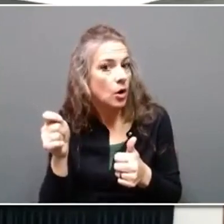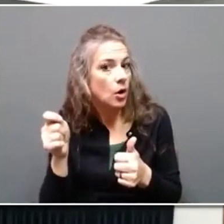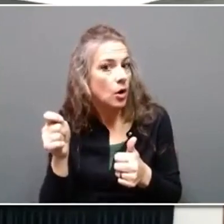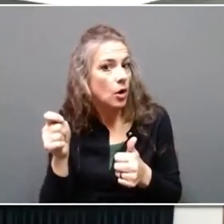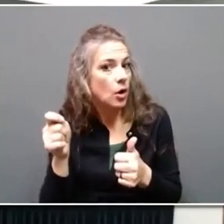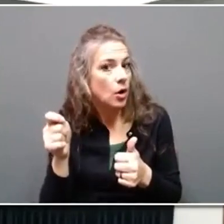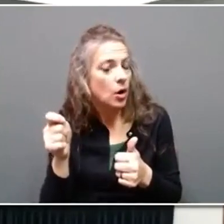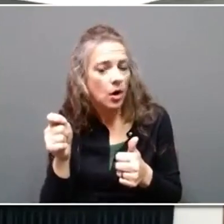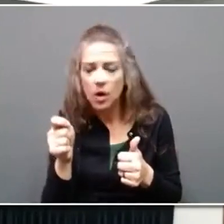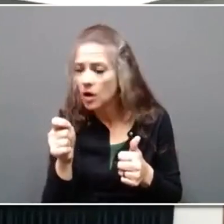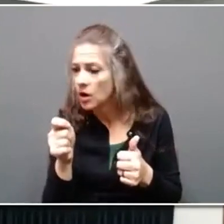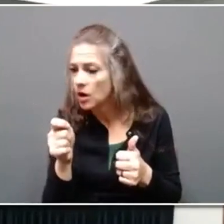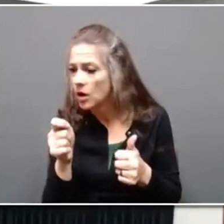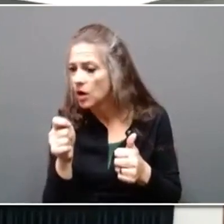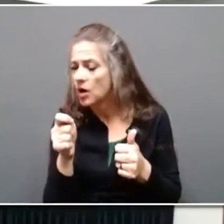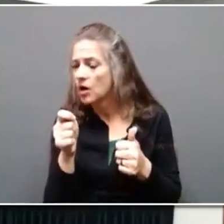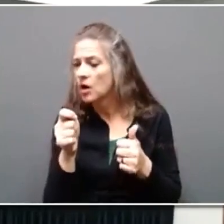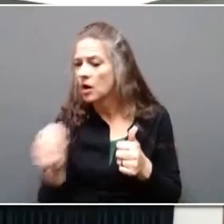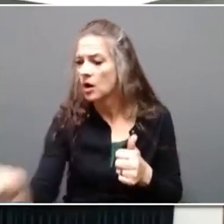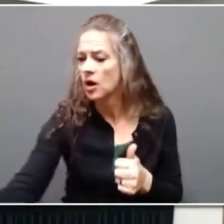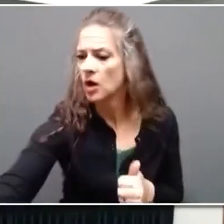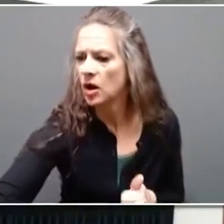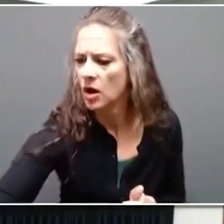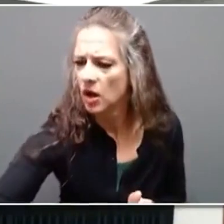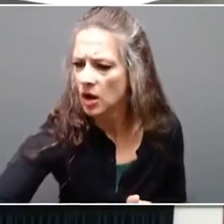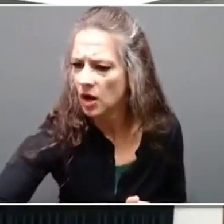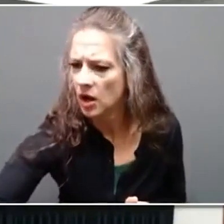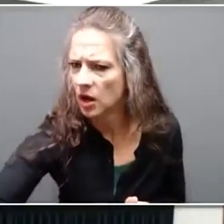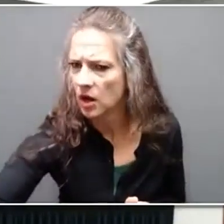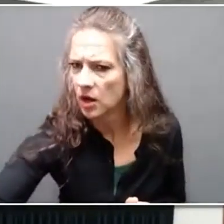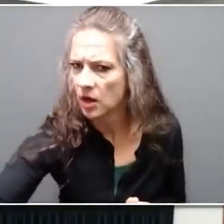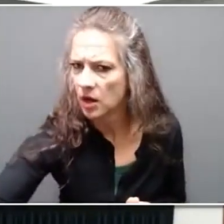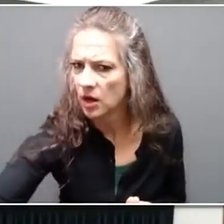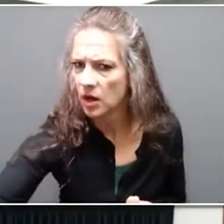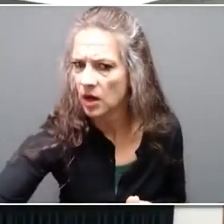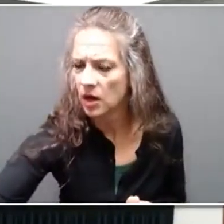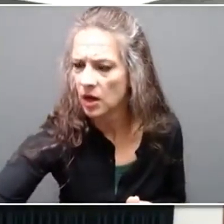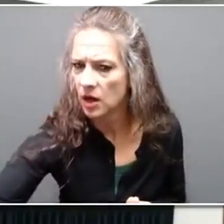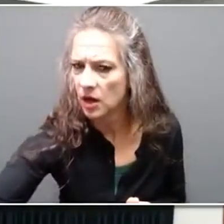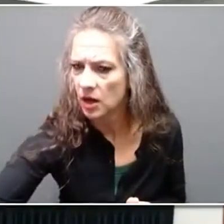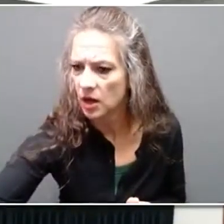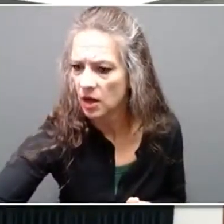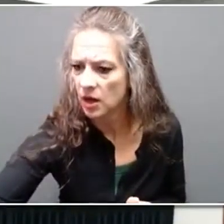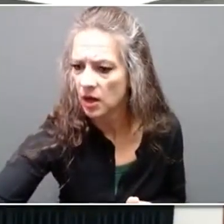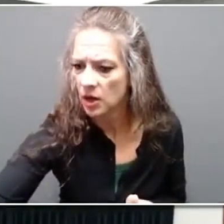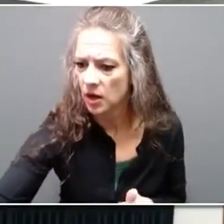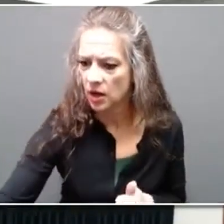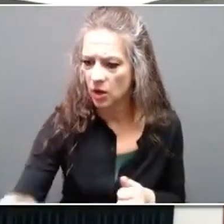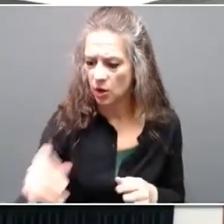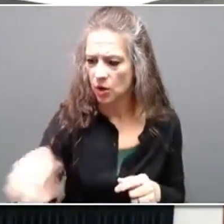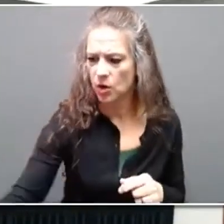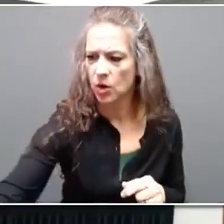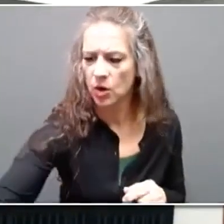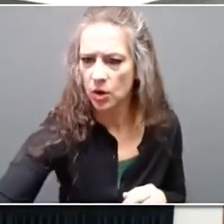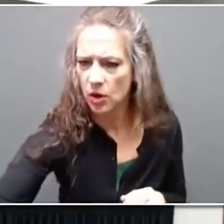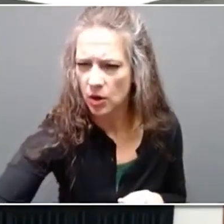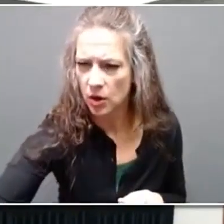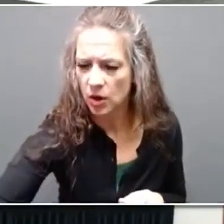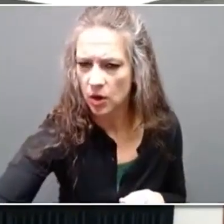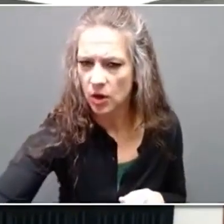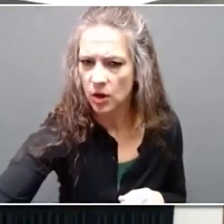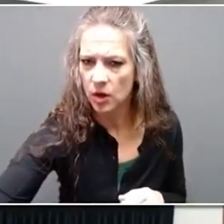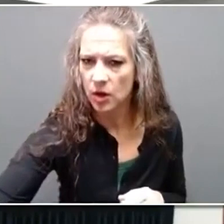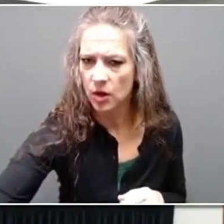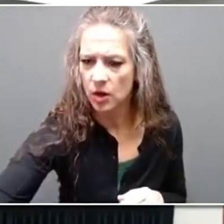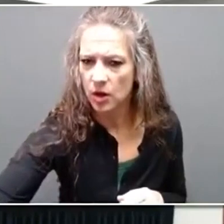state law. The ruling has risk concerns about IVF services in the state. What is your reaction to this decision, and would you support measures